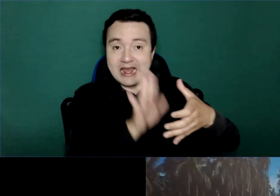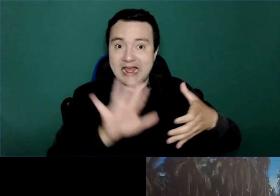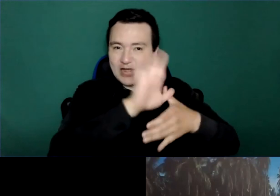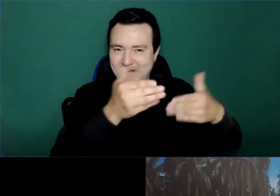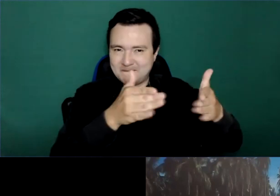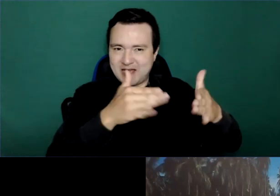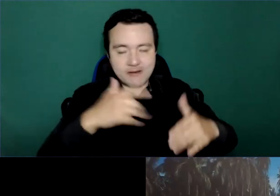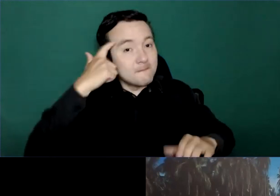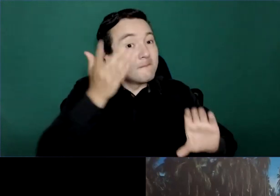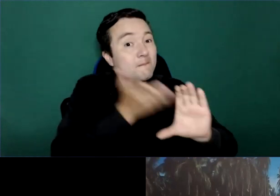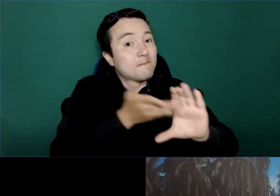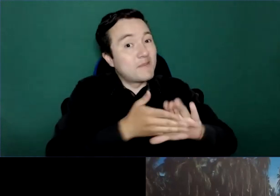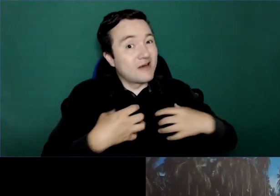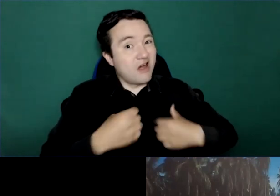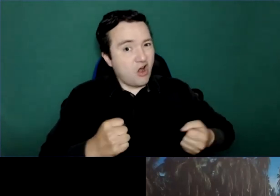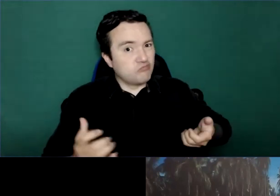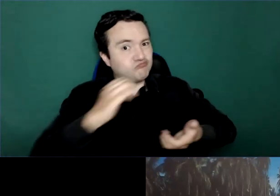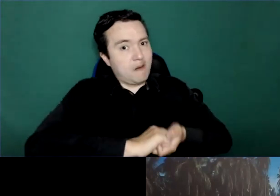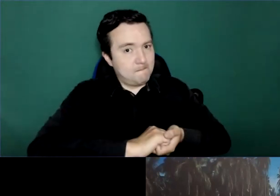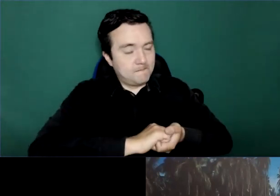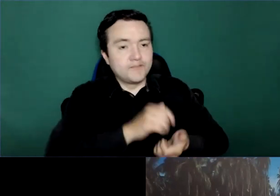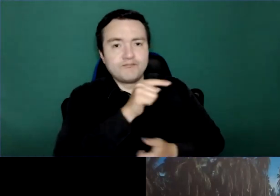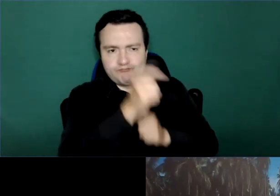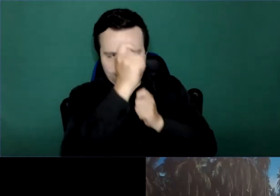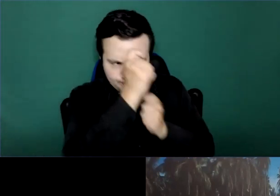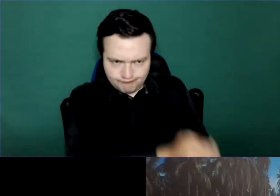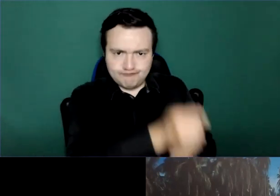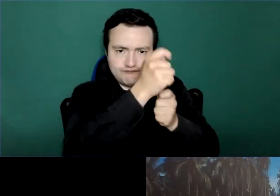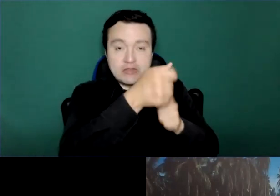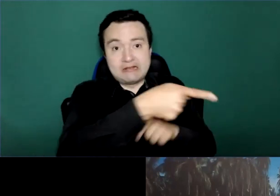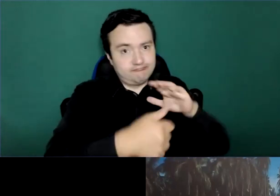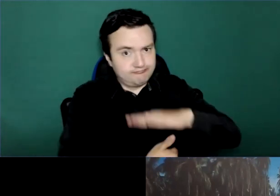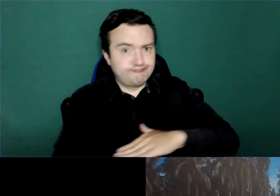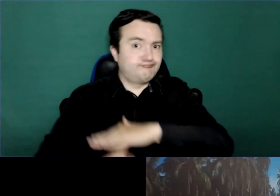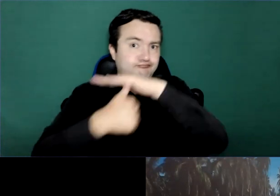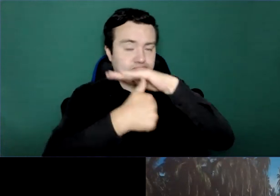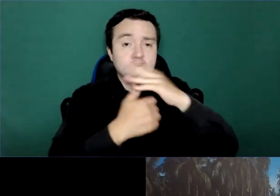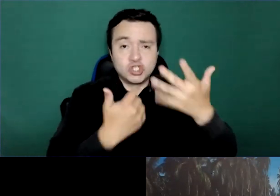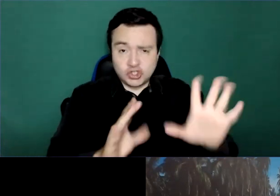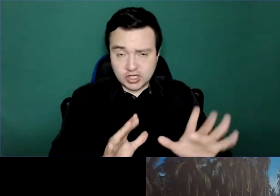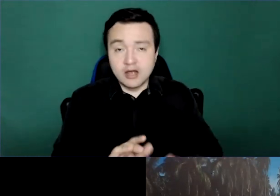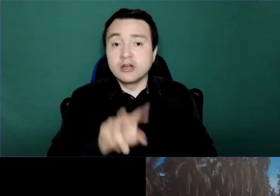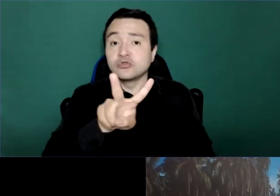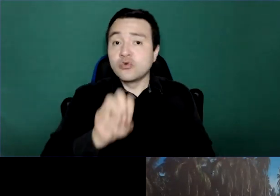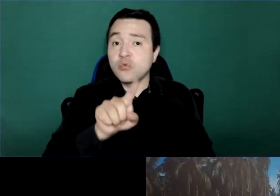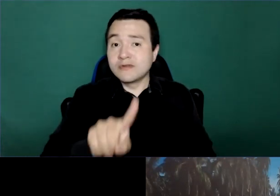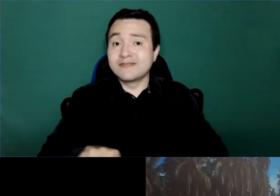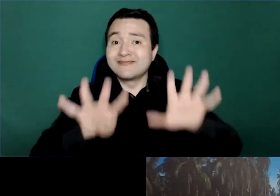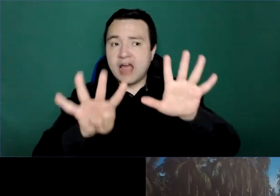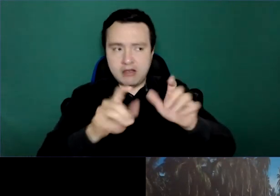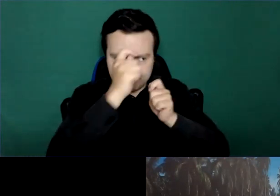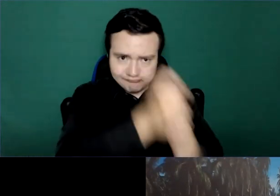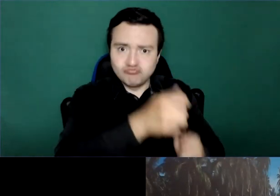in 2019. Among other, many recognitions. Dr. Juana Herrera, thanks again for joining us and the floor is yours.